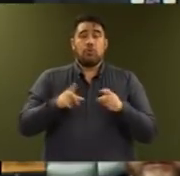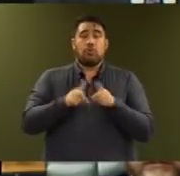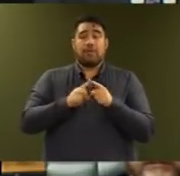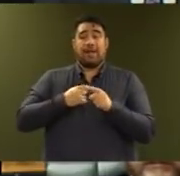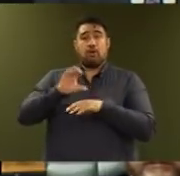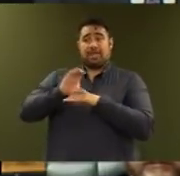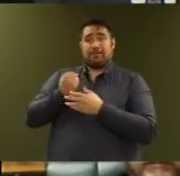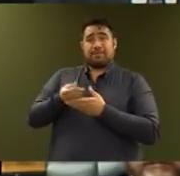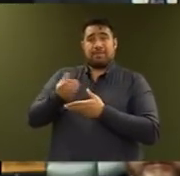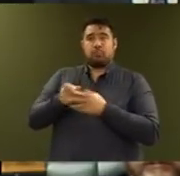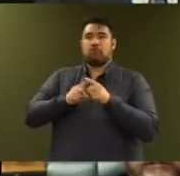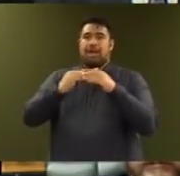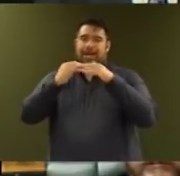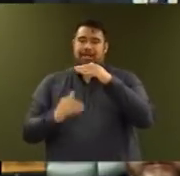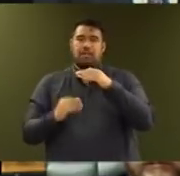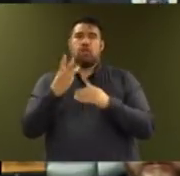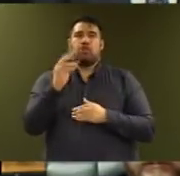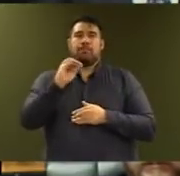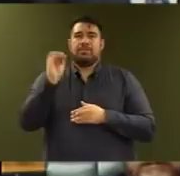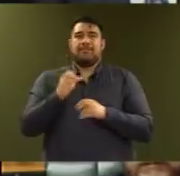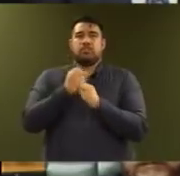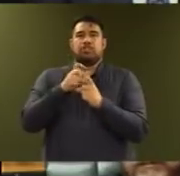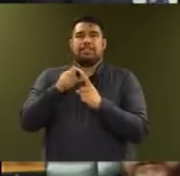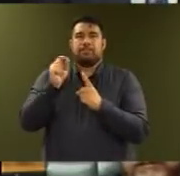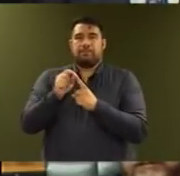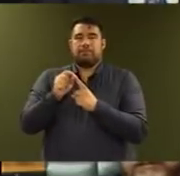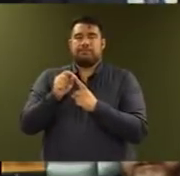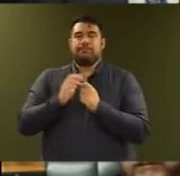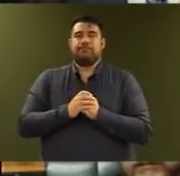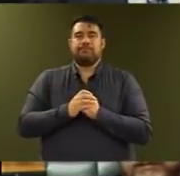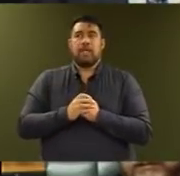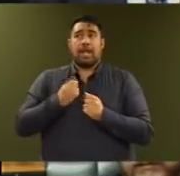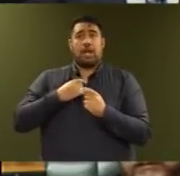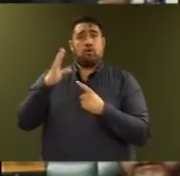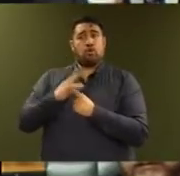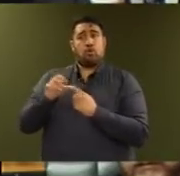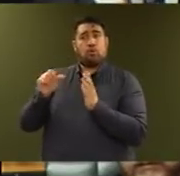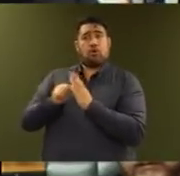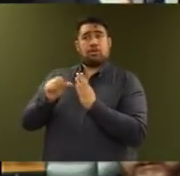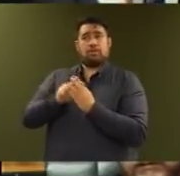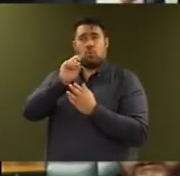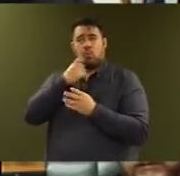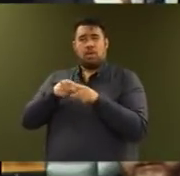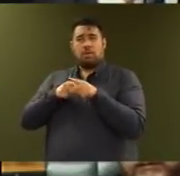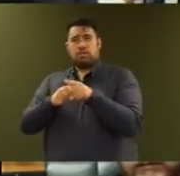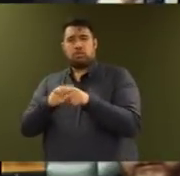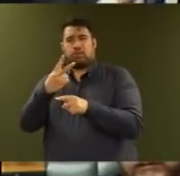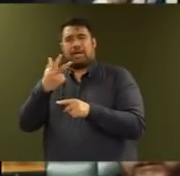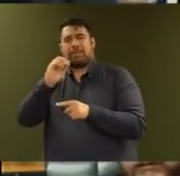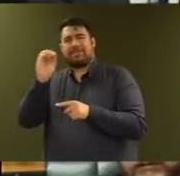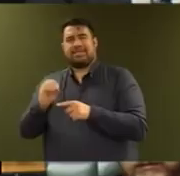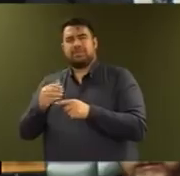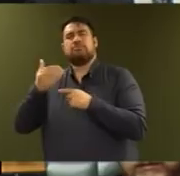30 per cent of GDP. Core crown expenses are expected to track at 28 per cent of GDP each year through to